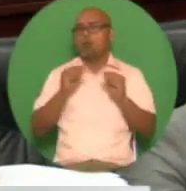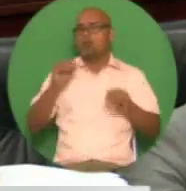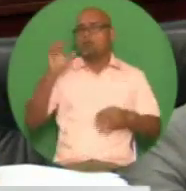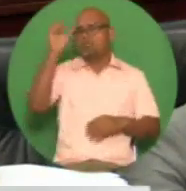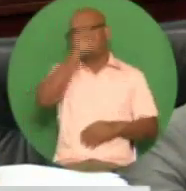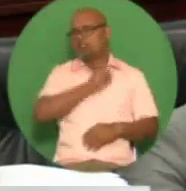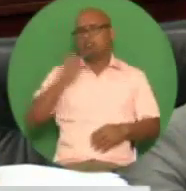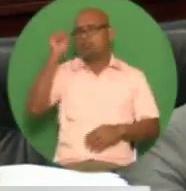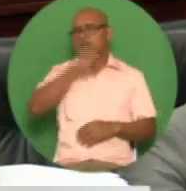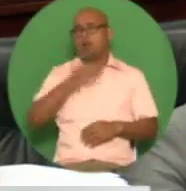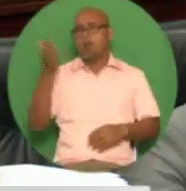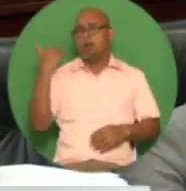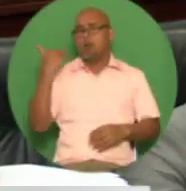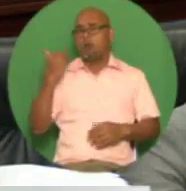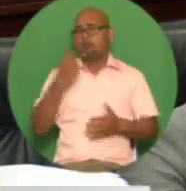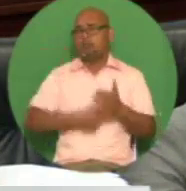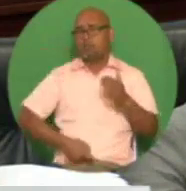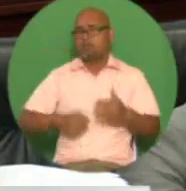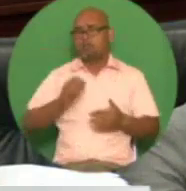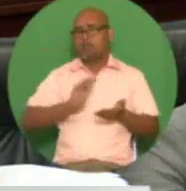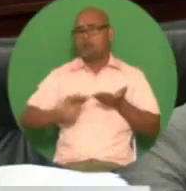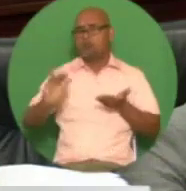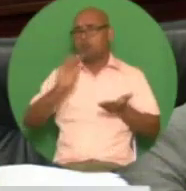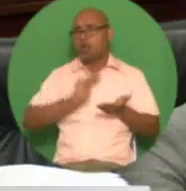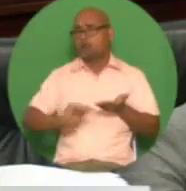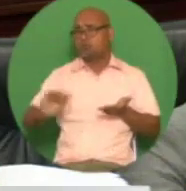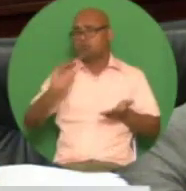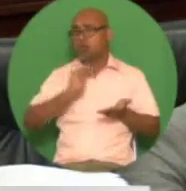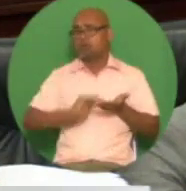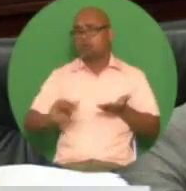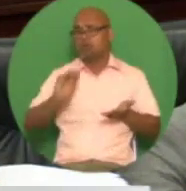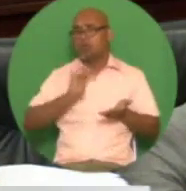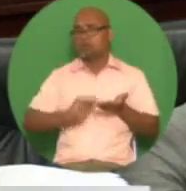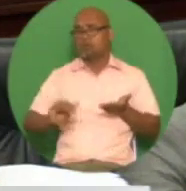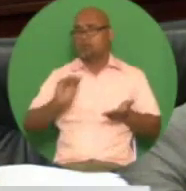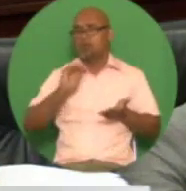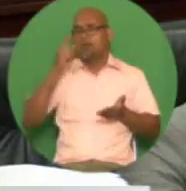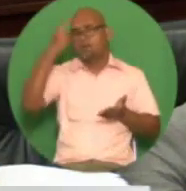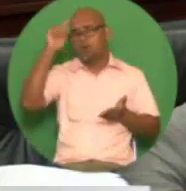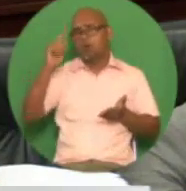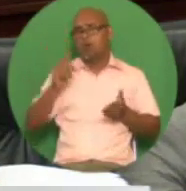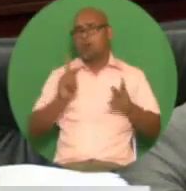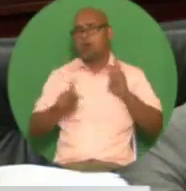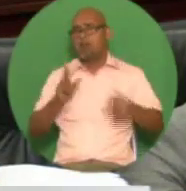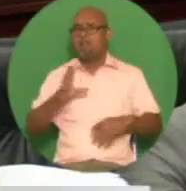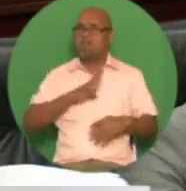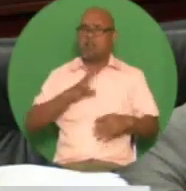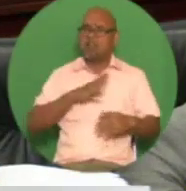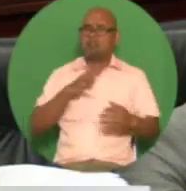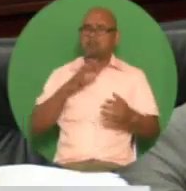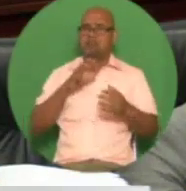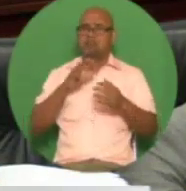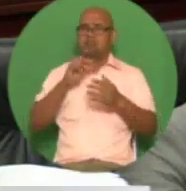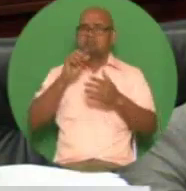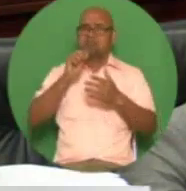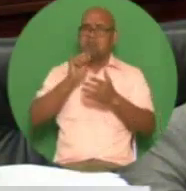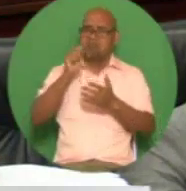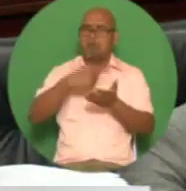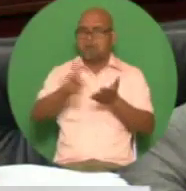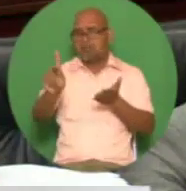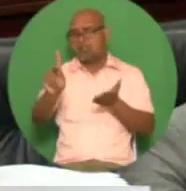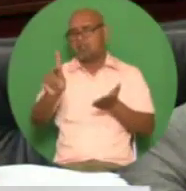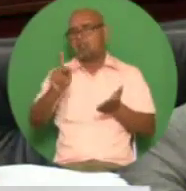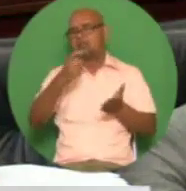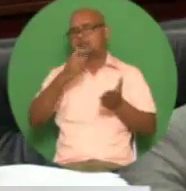past tax amnesties were granted in an effort to build compliance with the board of inland revenue amnesties provide additional revenue in the